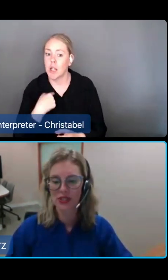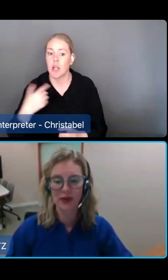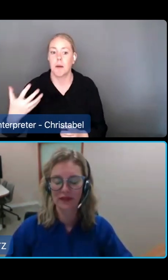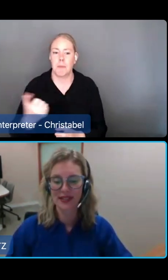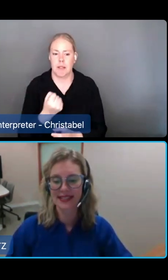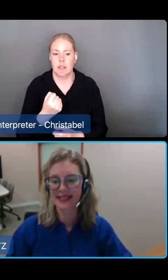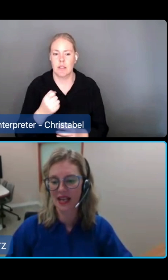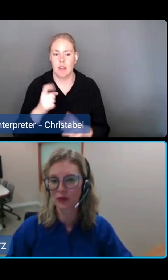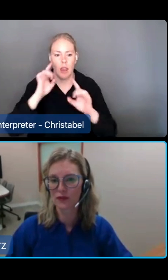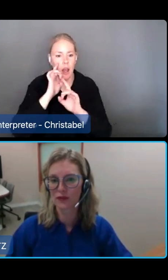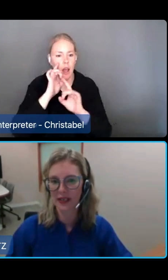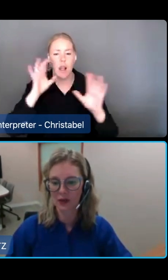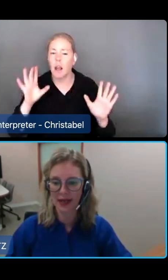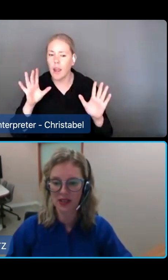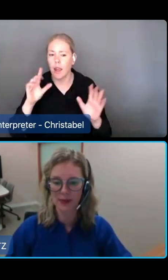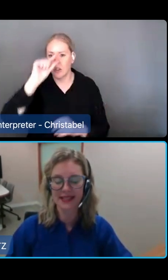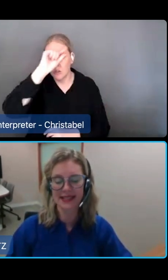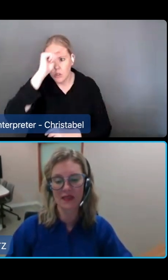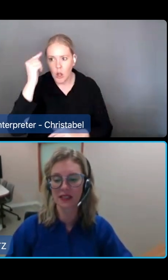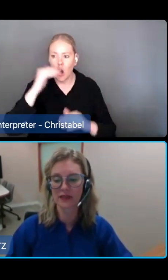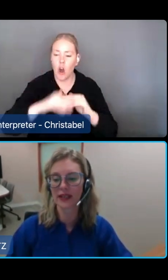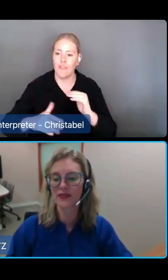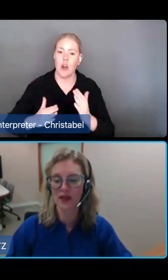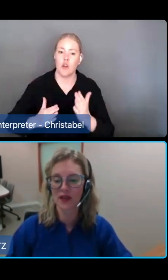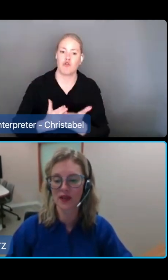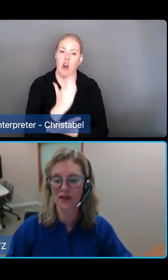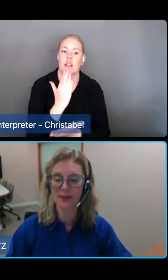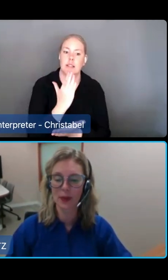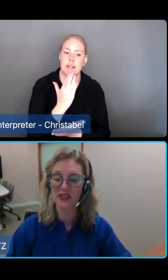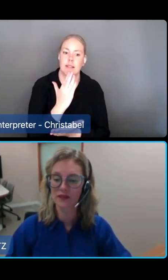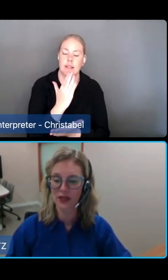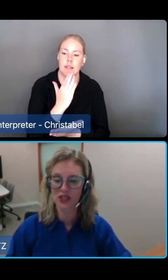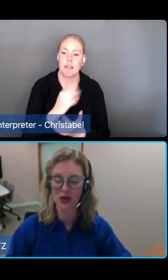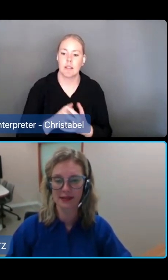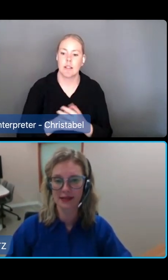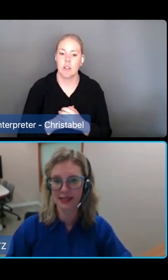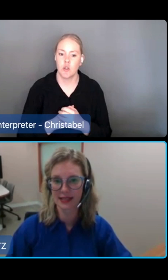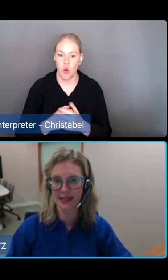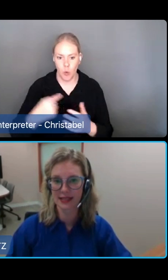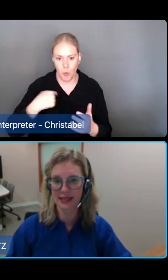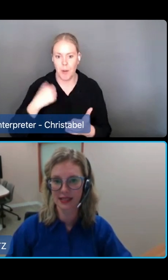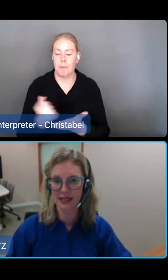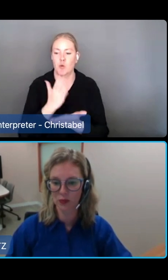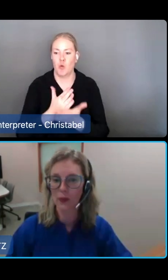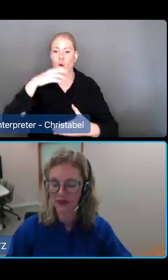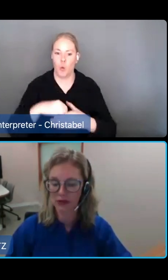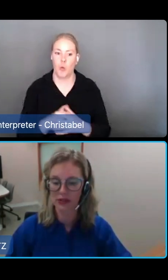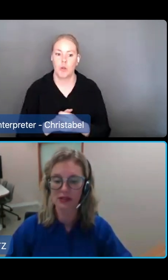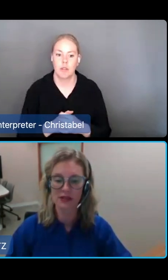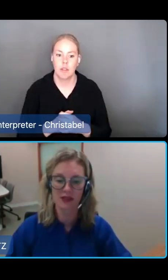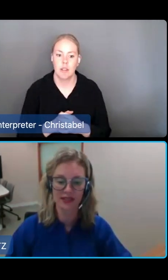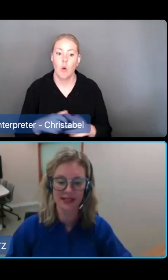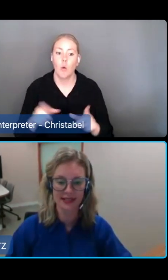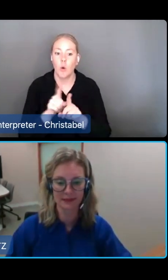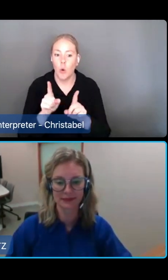was important to reference sustainable funding arrangements and the delivery of services by a diverse trained and skilled workforce. we have